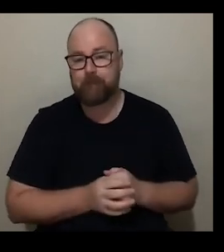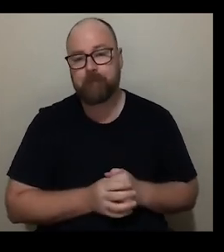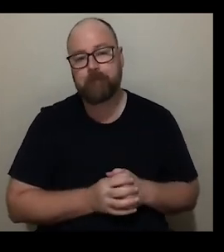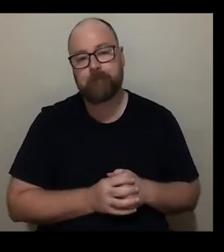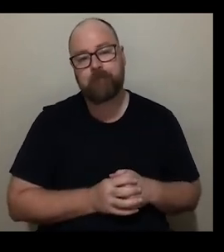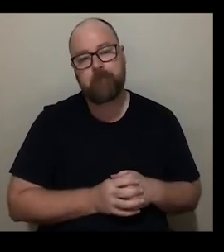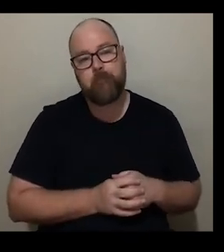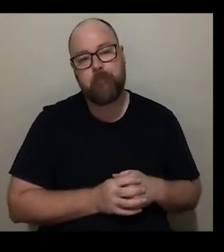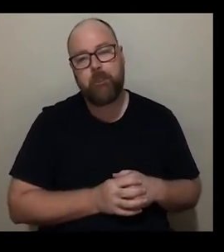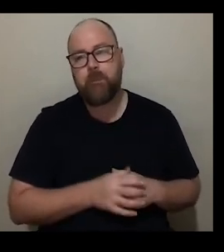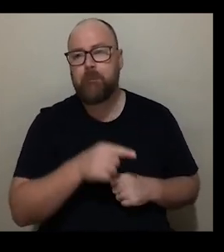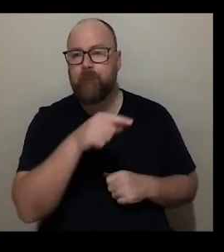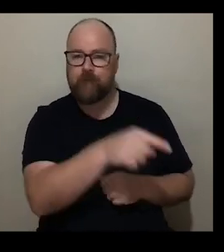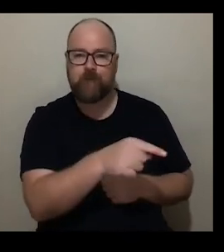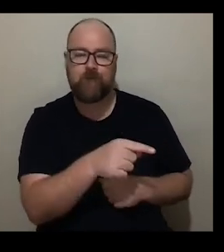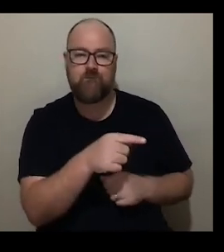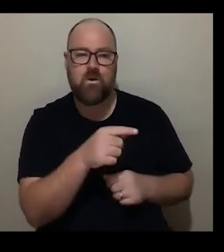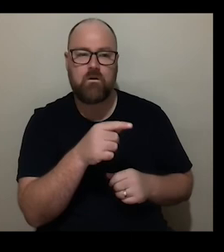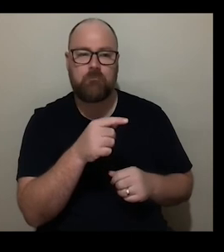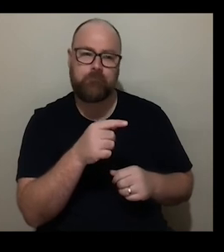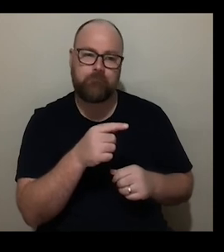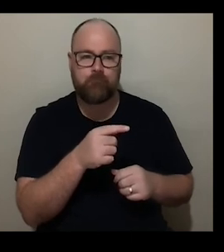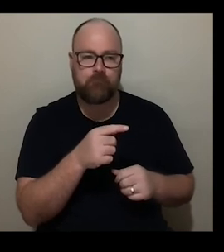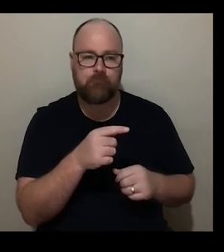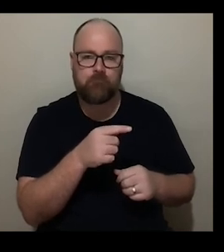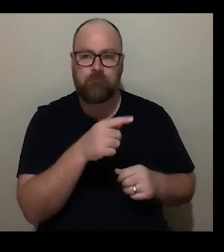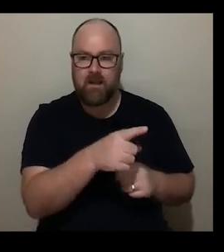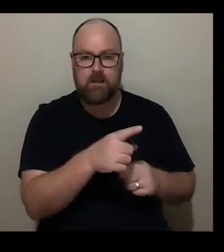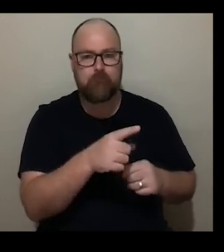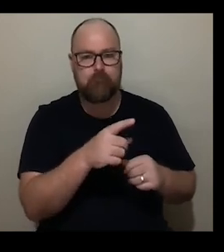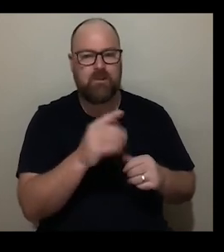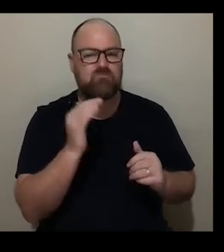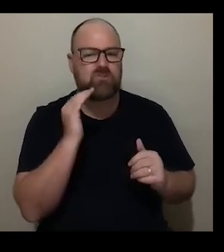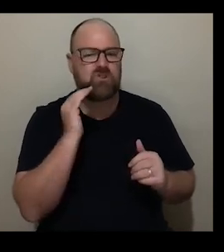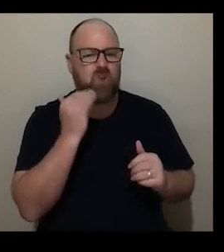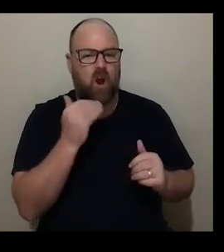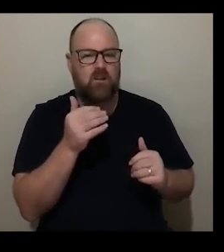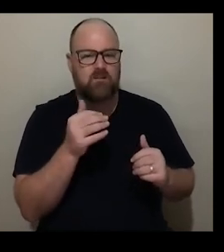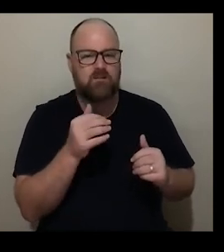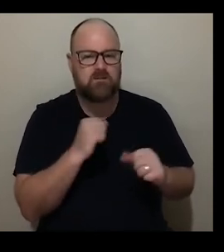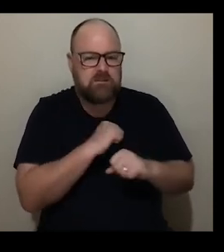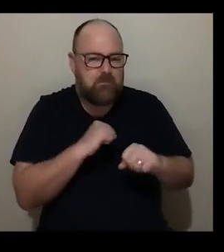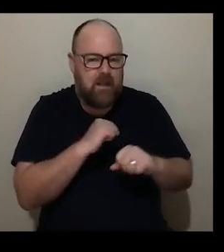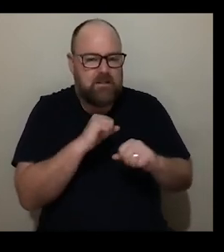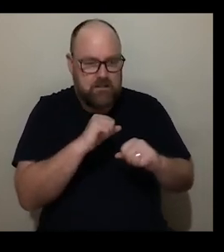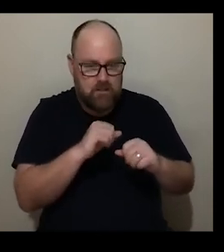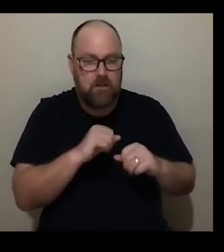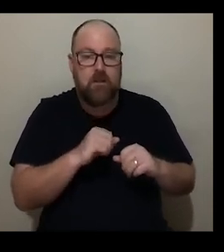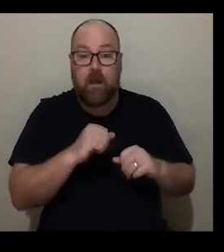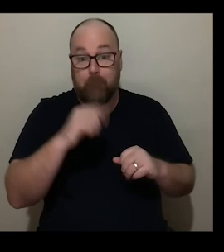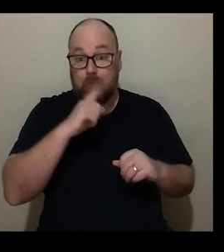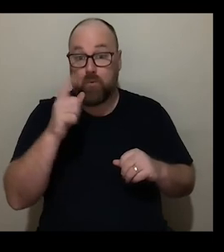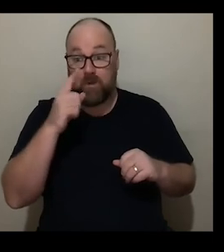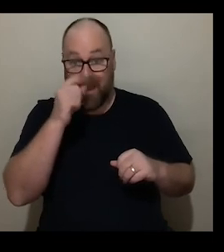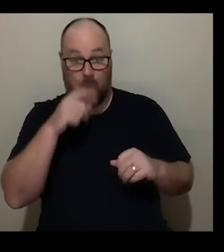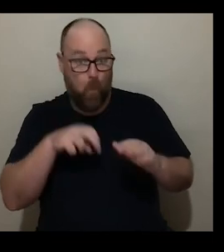now this exhibition is a quite a tight space of pavilions that the public are invited to walk into